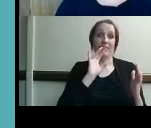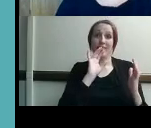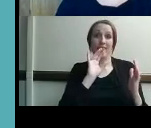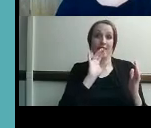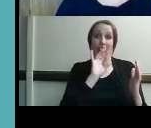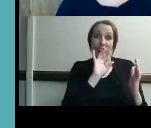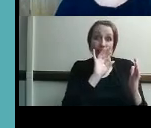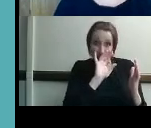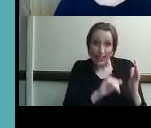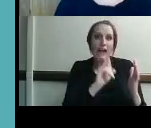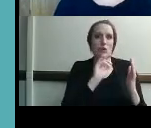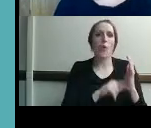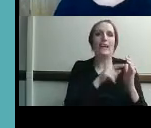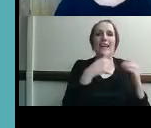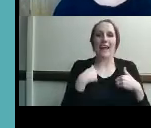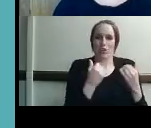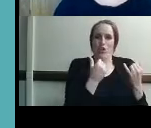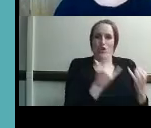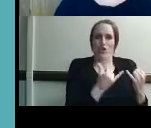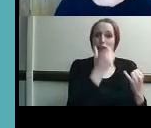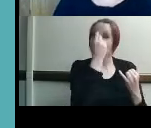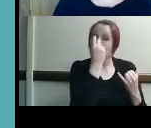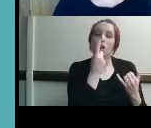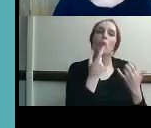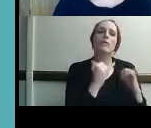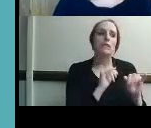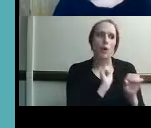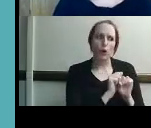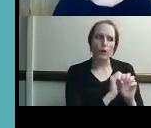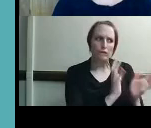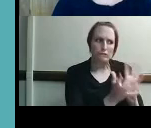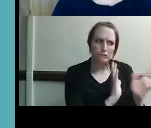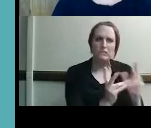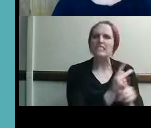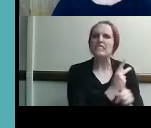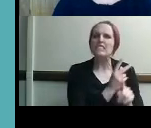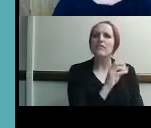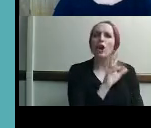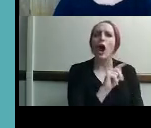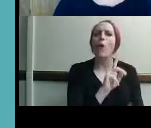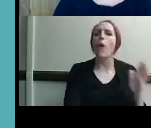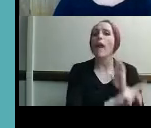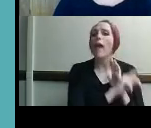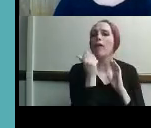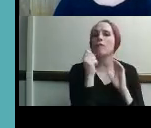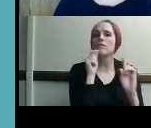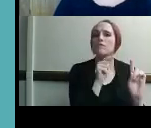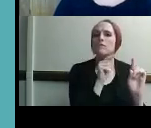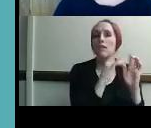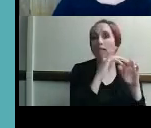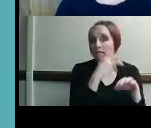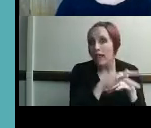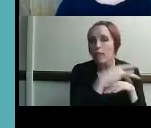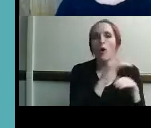are working with steve and with other consumers to keep them moving forward in their knowledge and use of technology